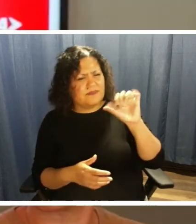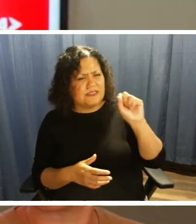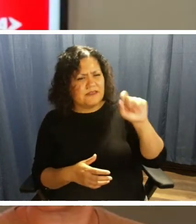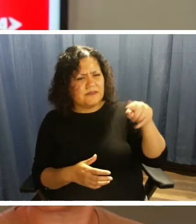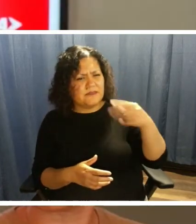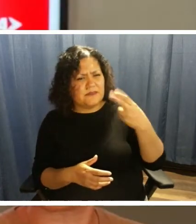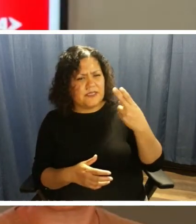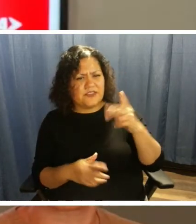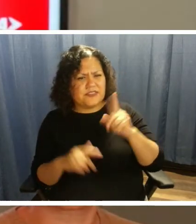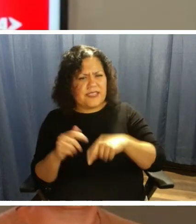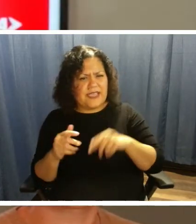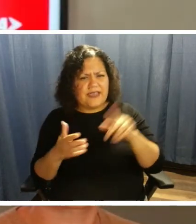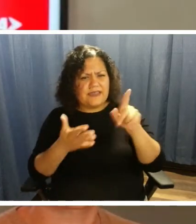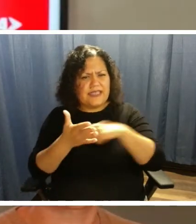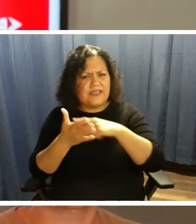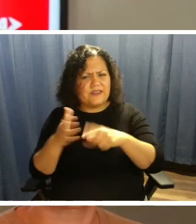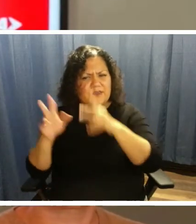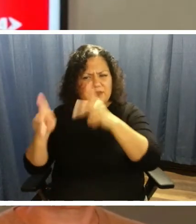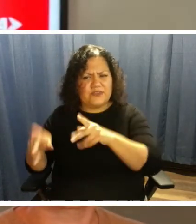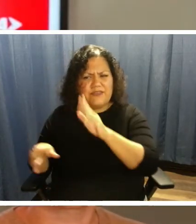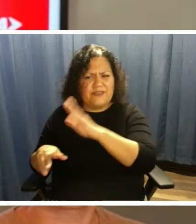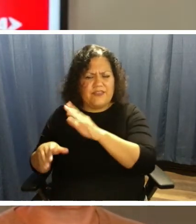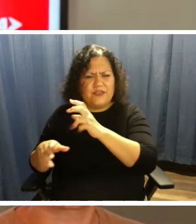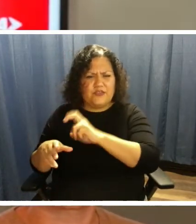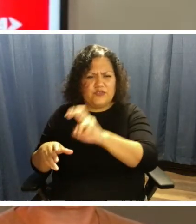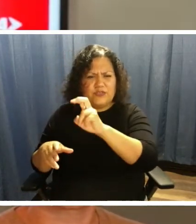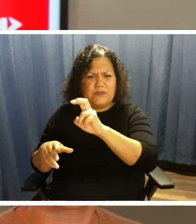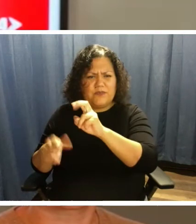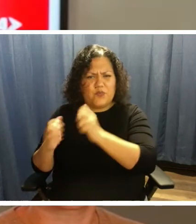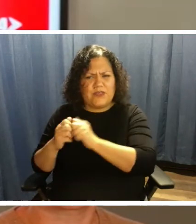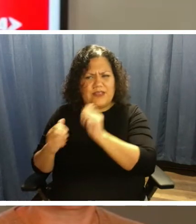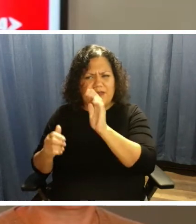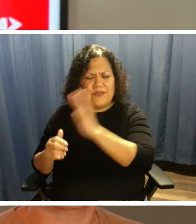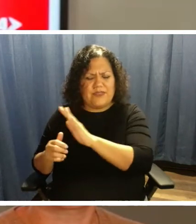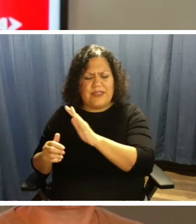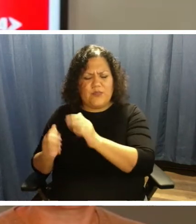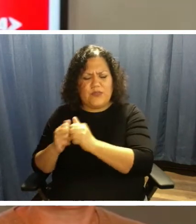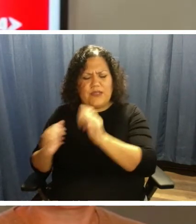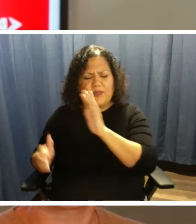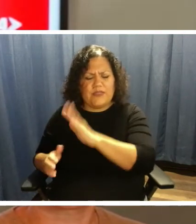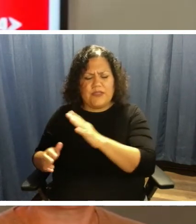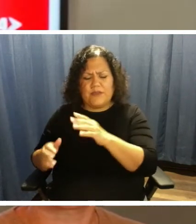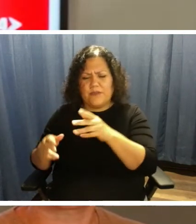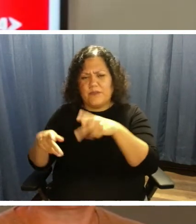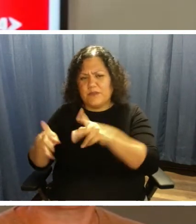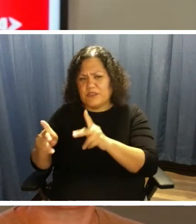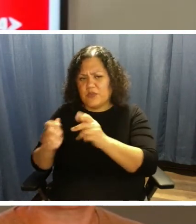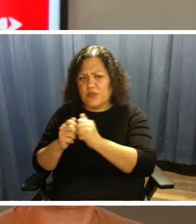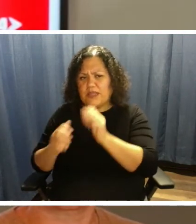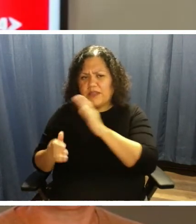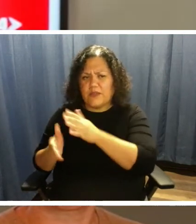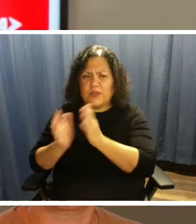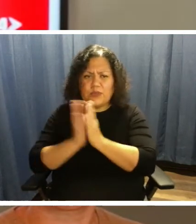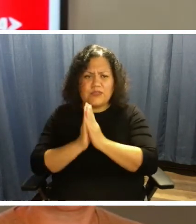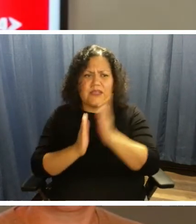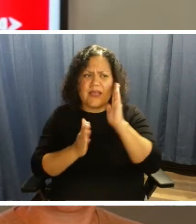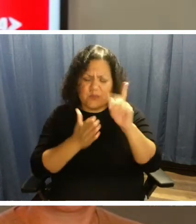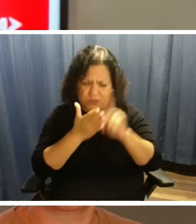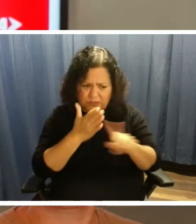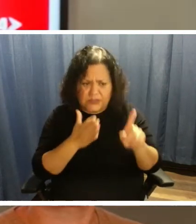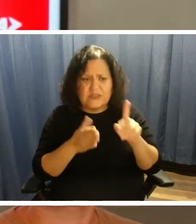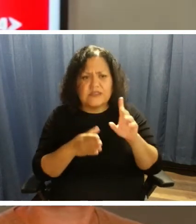cancel somebody's trip without their permission, without them requesting it. So I would like to look into your